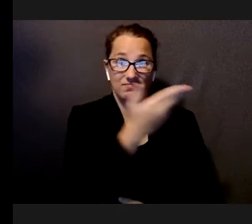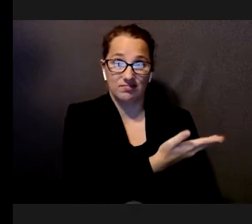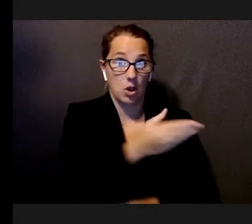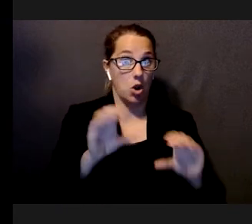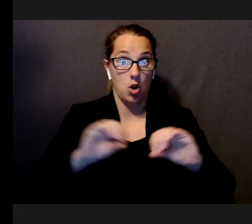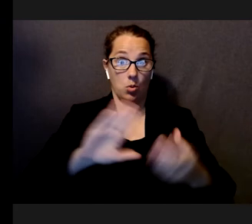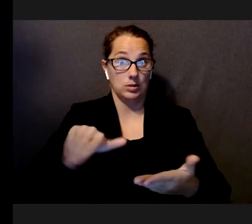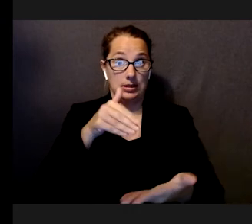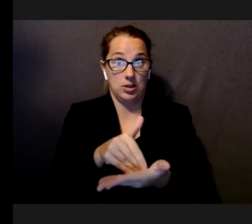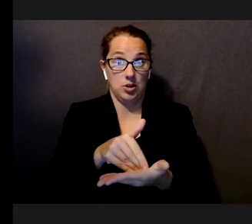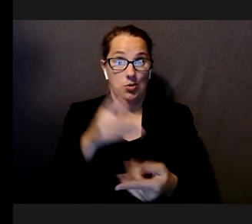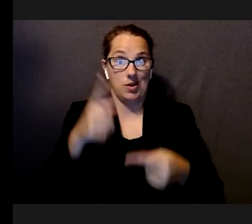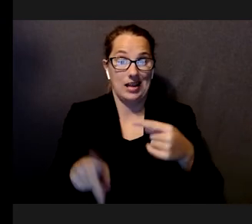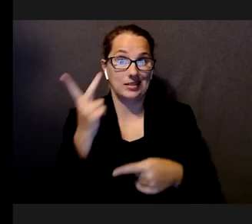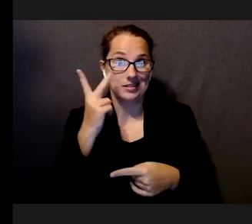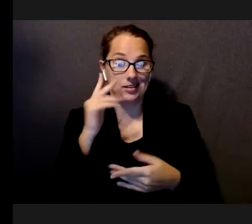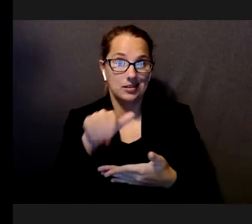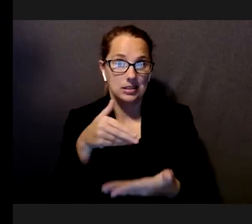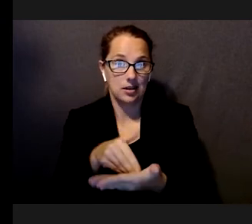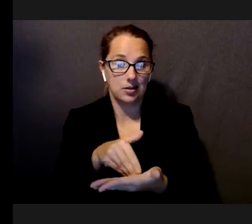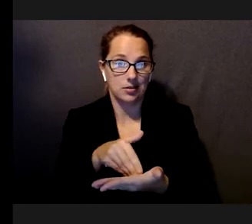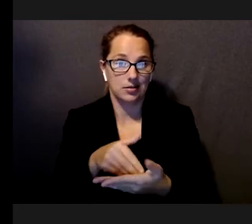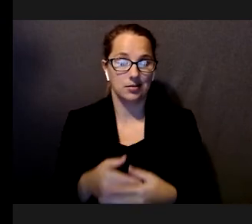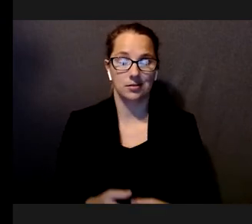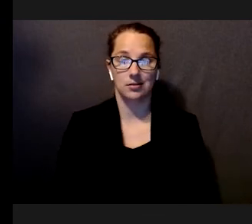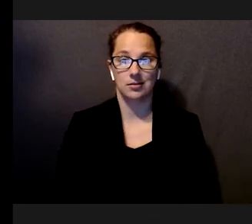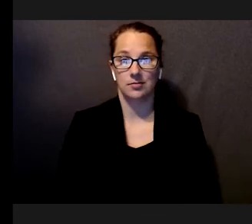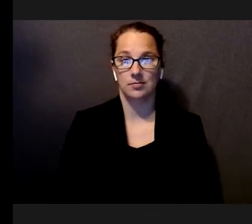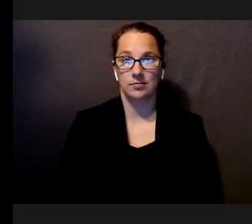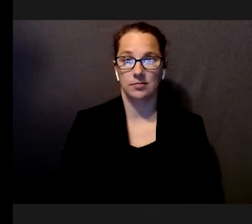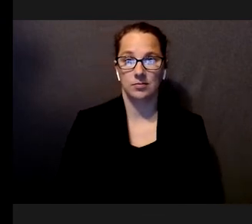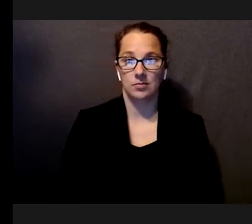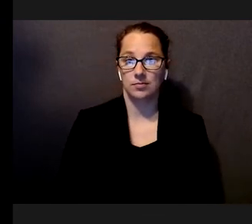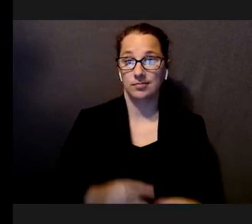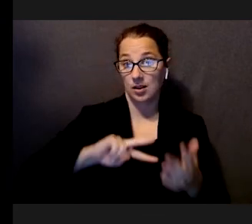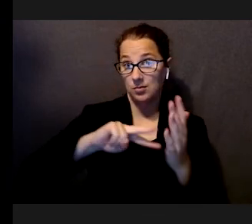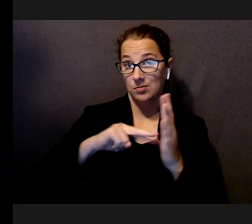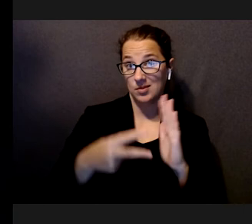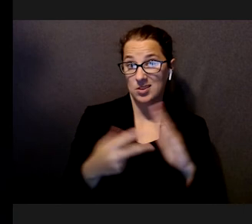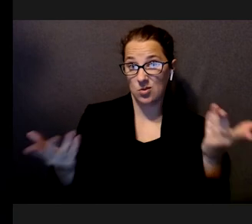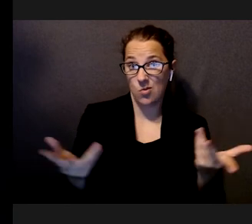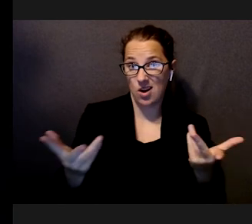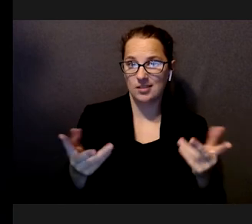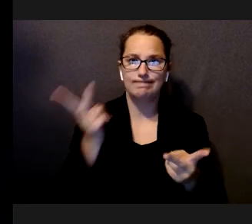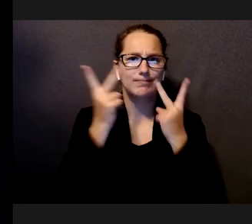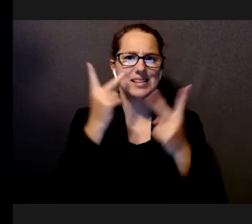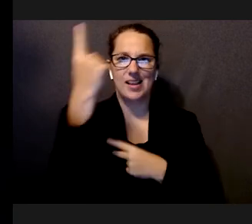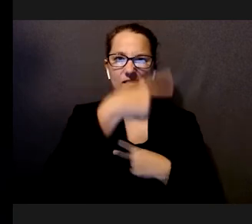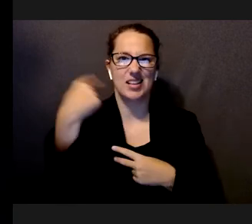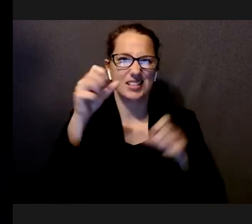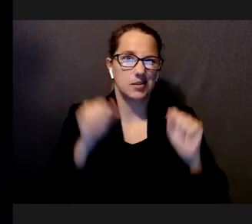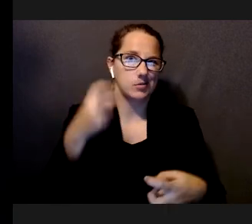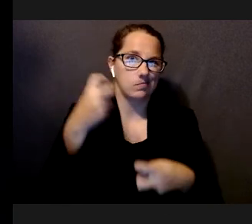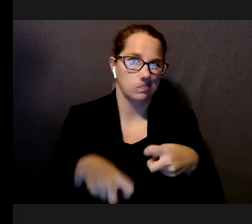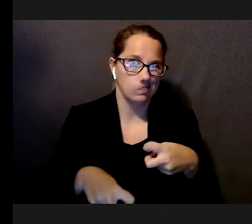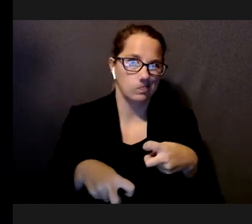this. So, macular degeneration affects your ability to see in the center of your visual field. So, it's